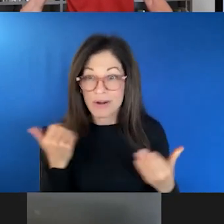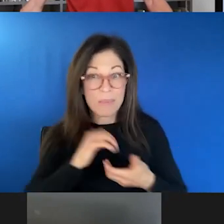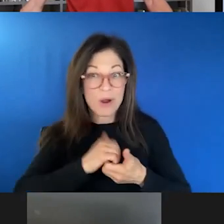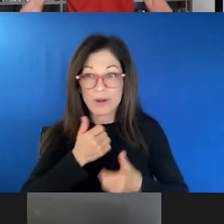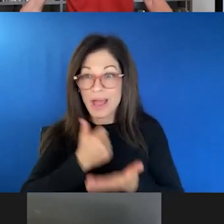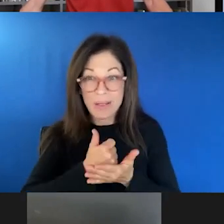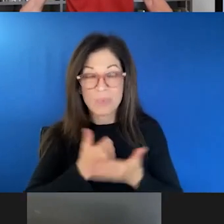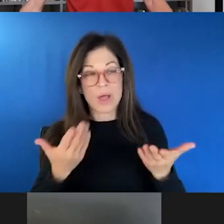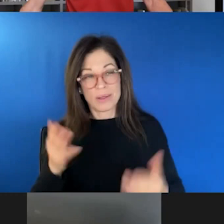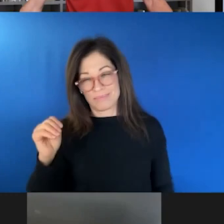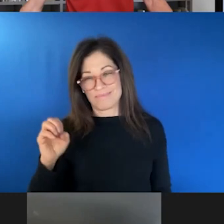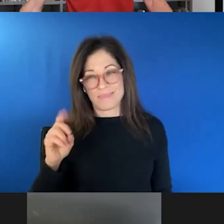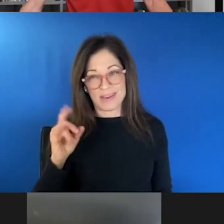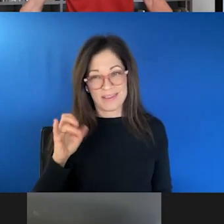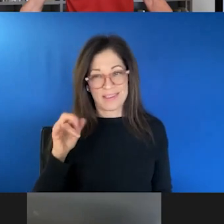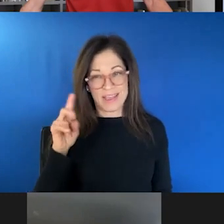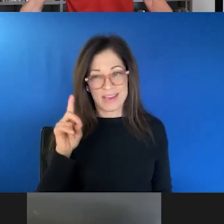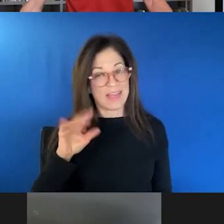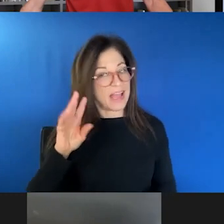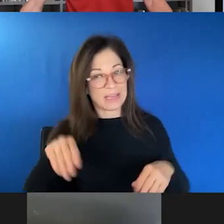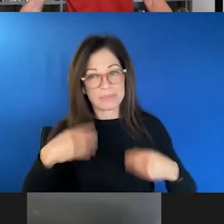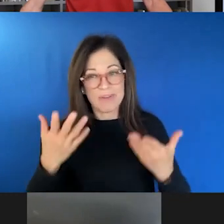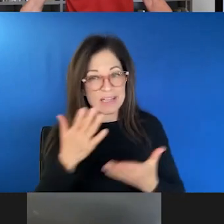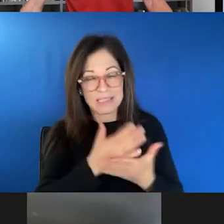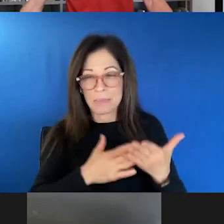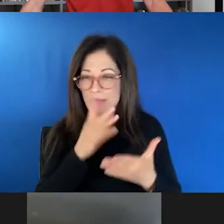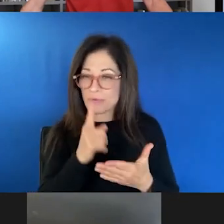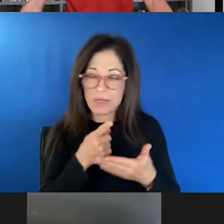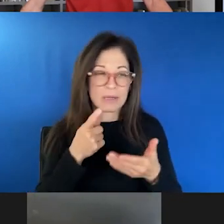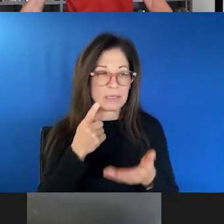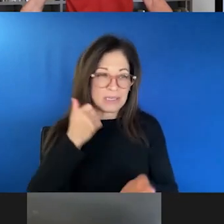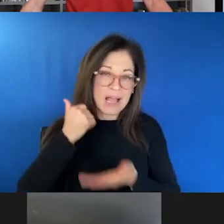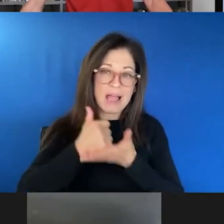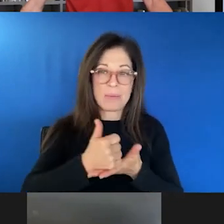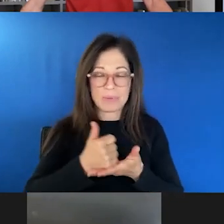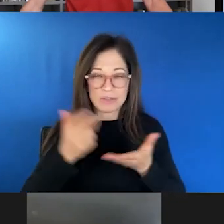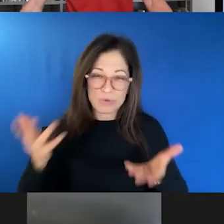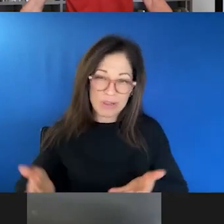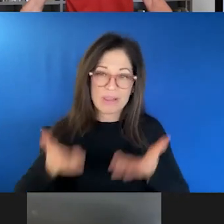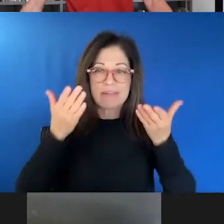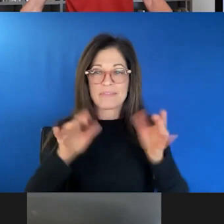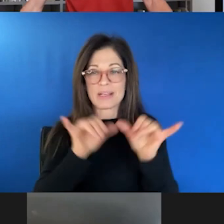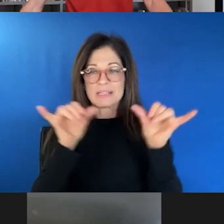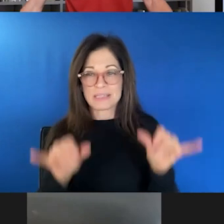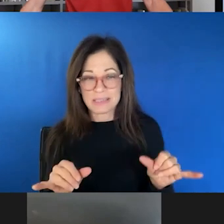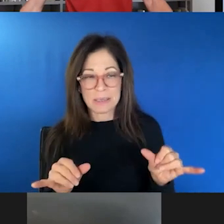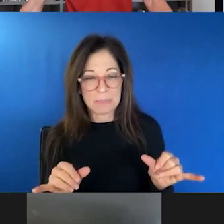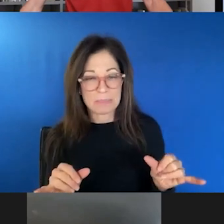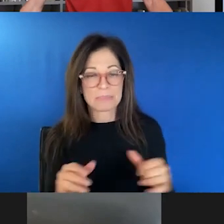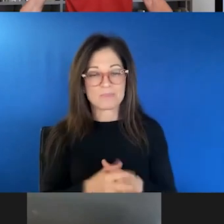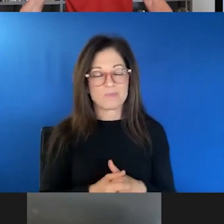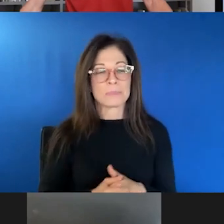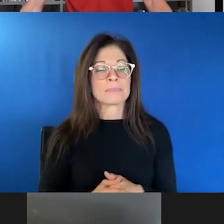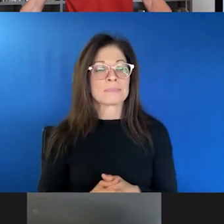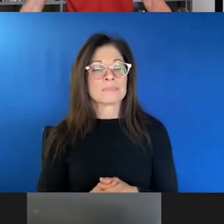right? Medicaid can provide some of that rocket fuel fuel to really help lift a system up. Um, and so, you know,